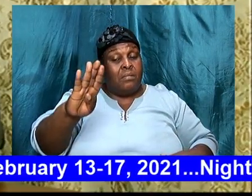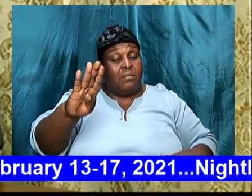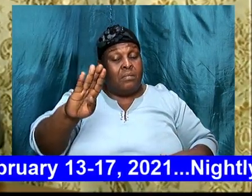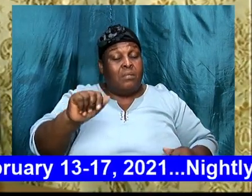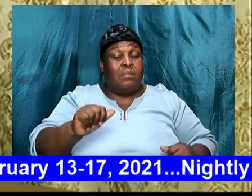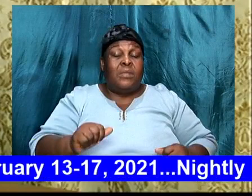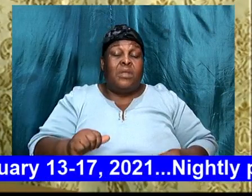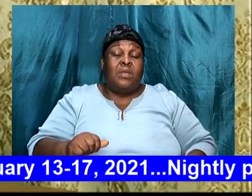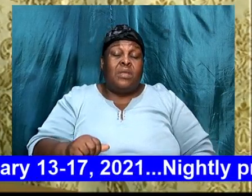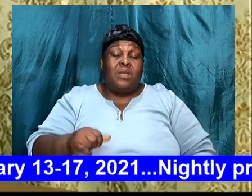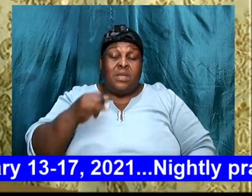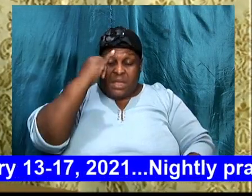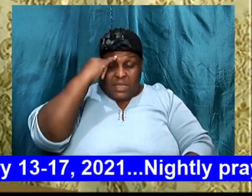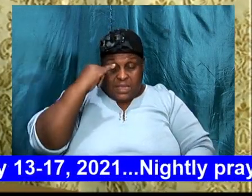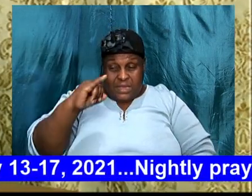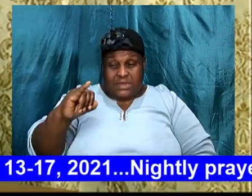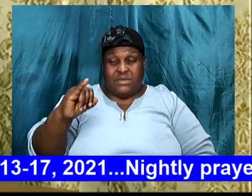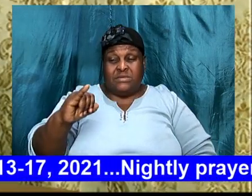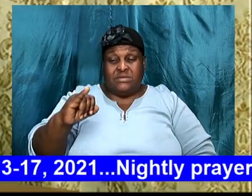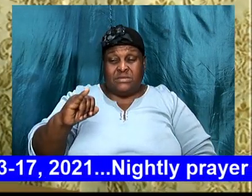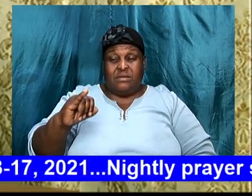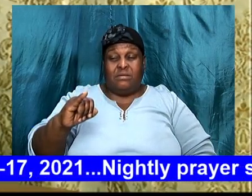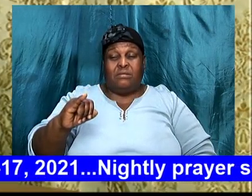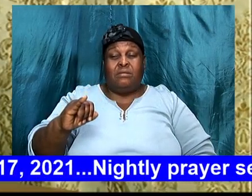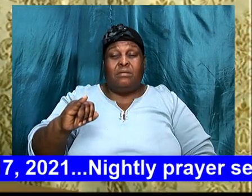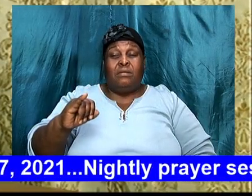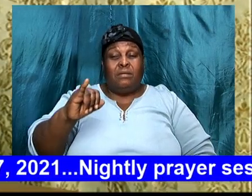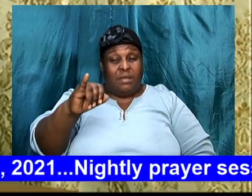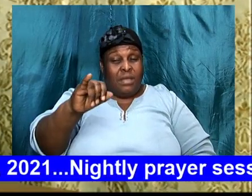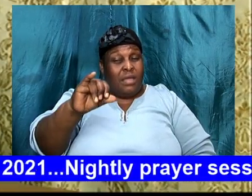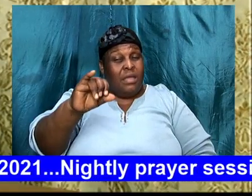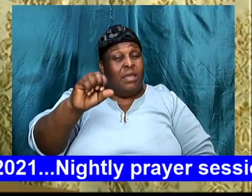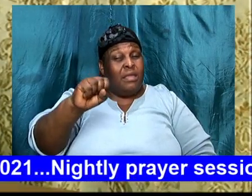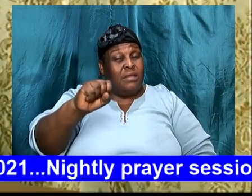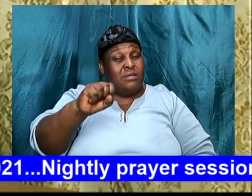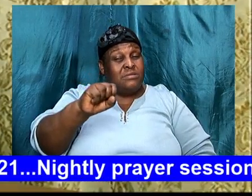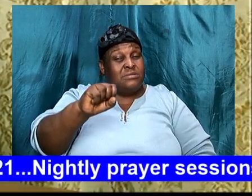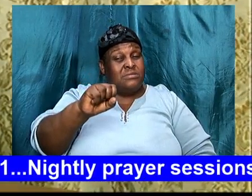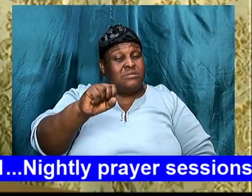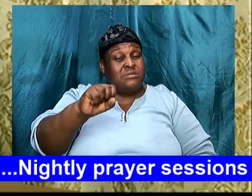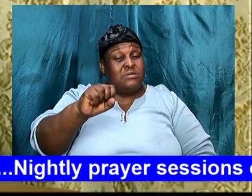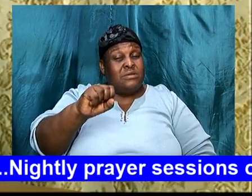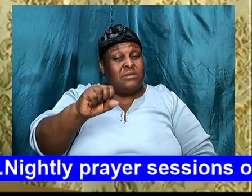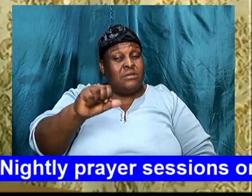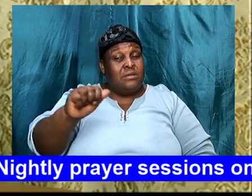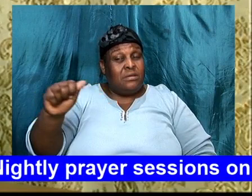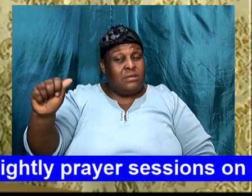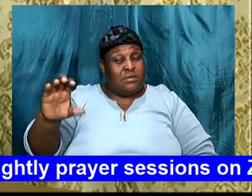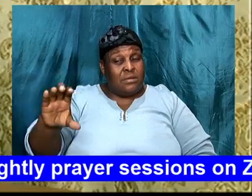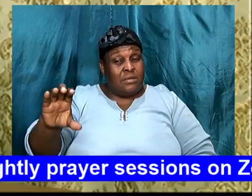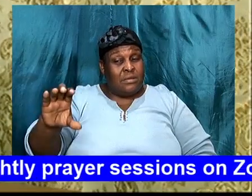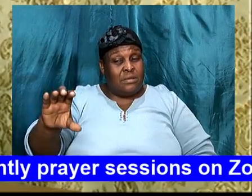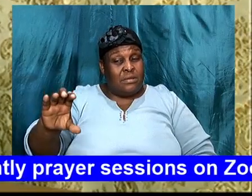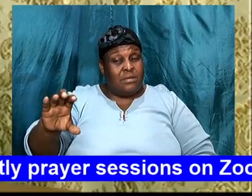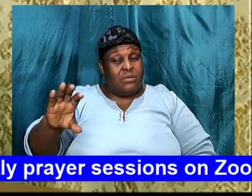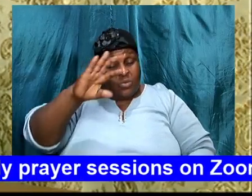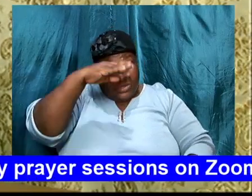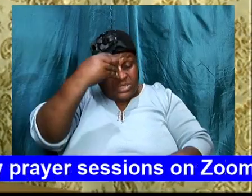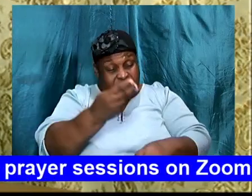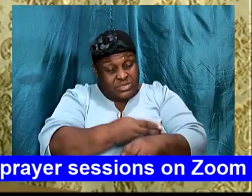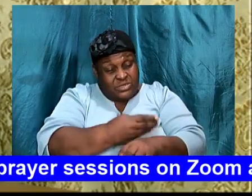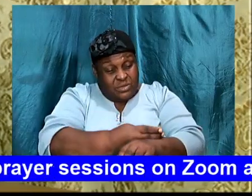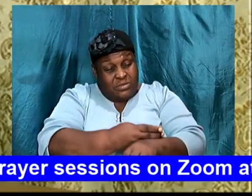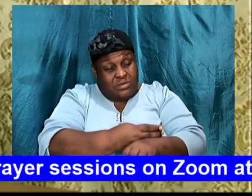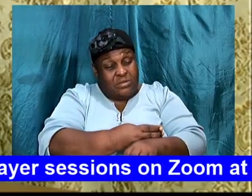Isaac, and the other hand, was the son, of a free woman, after the will of God. I want us to note, the two